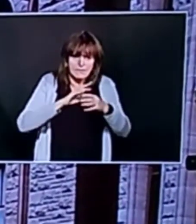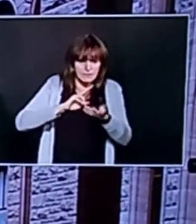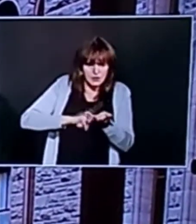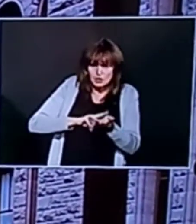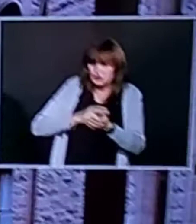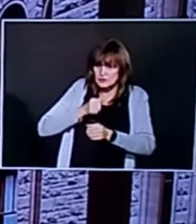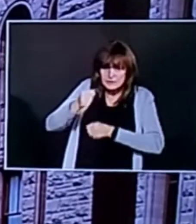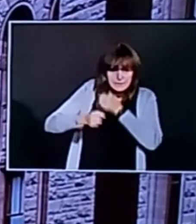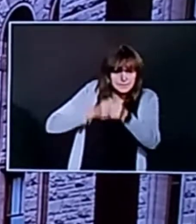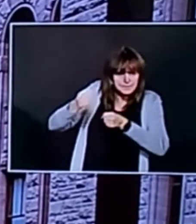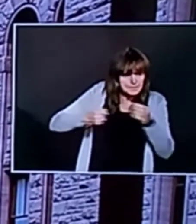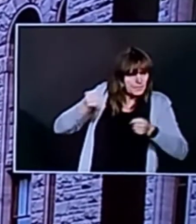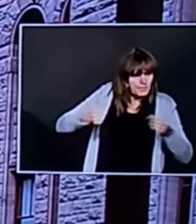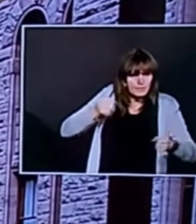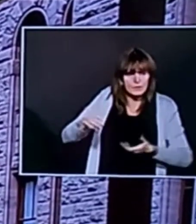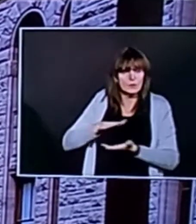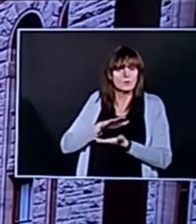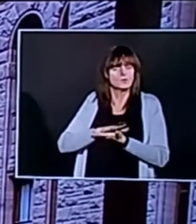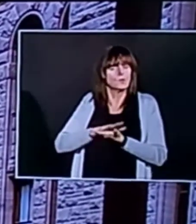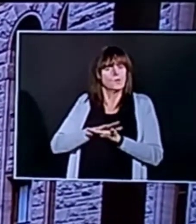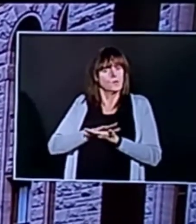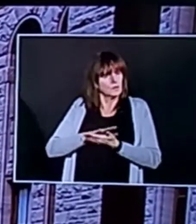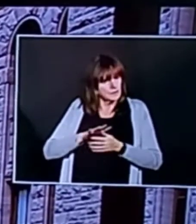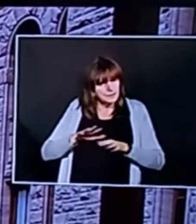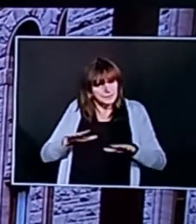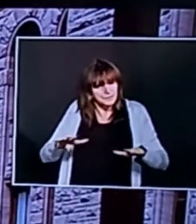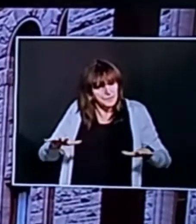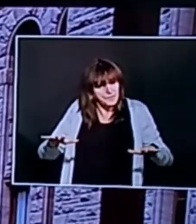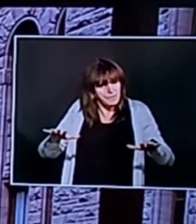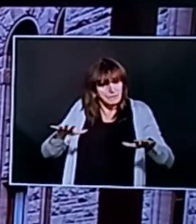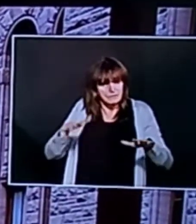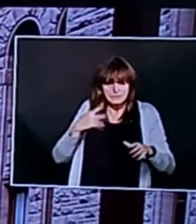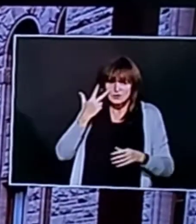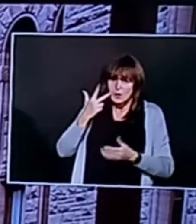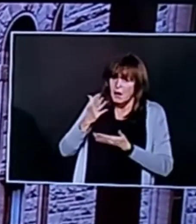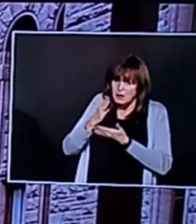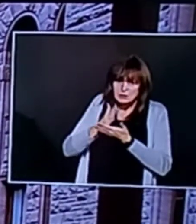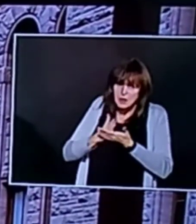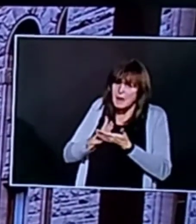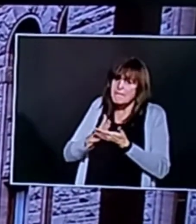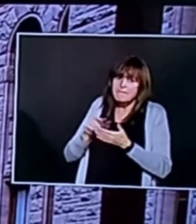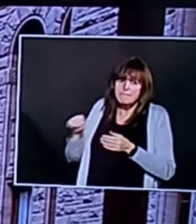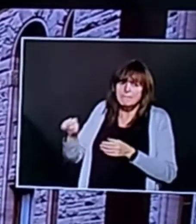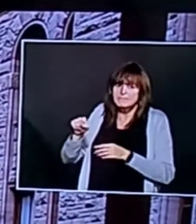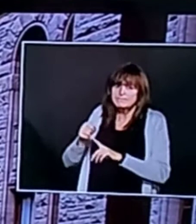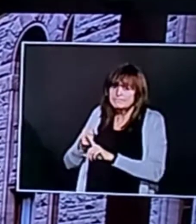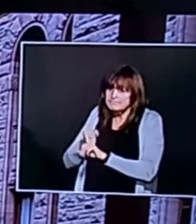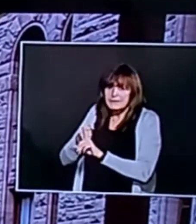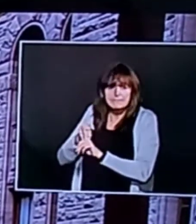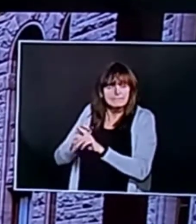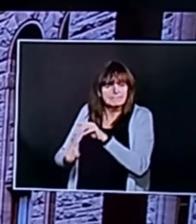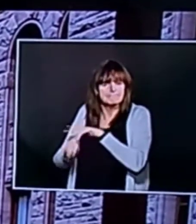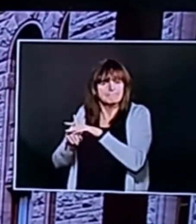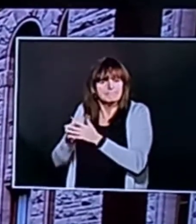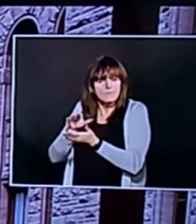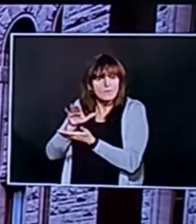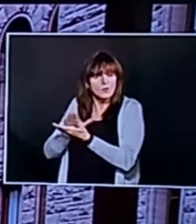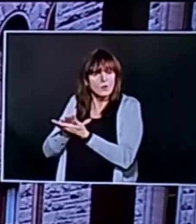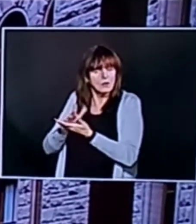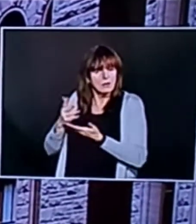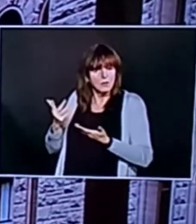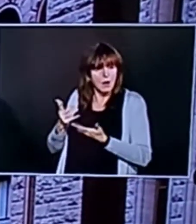and yes we did see a lot of cases showing up in the schools they arrived they were sent home they were followed up we kept the upgrades in the